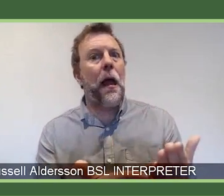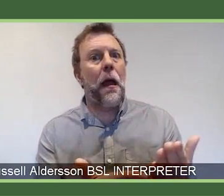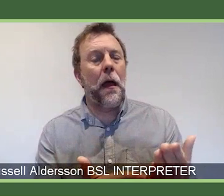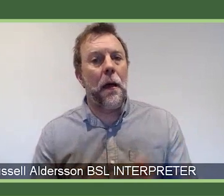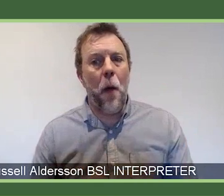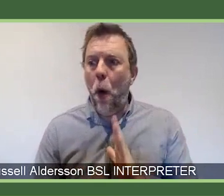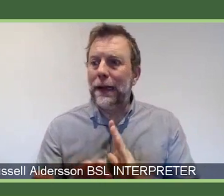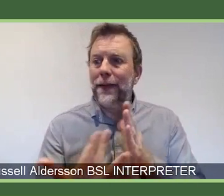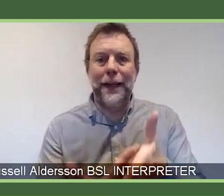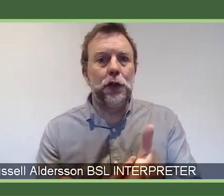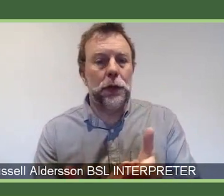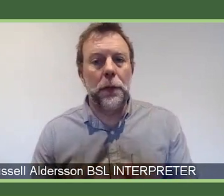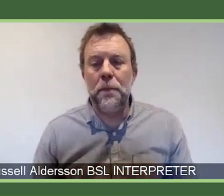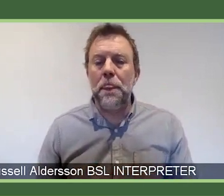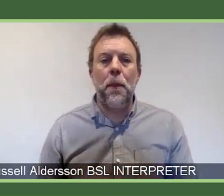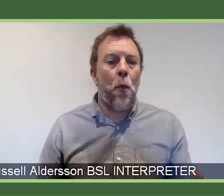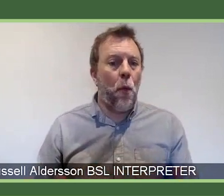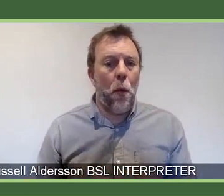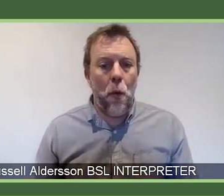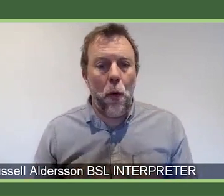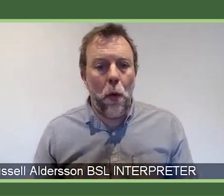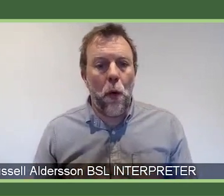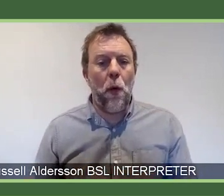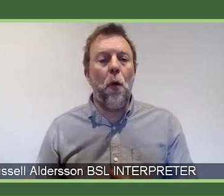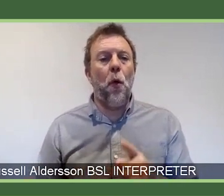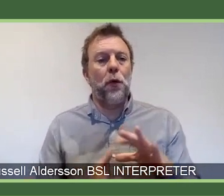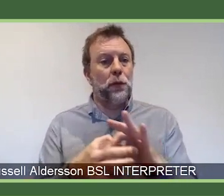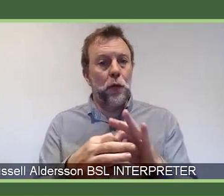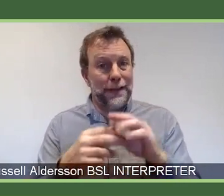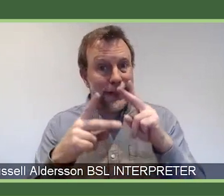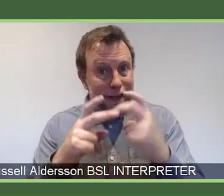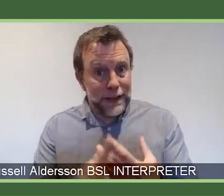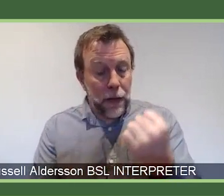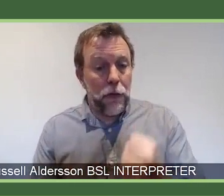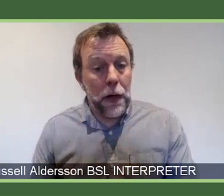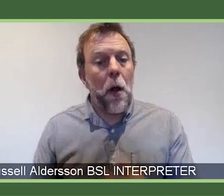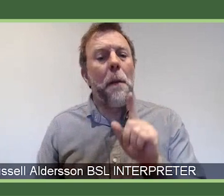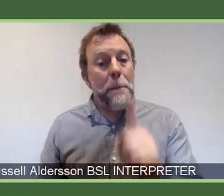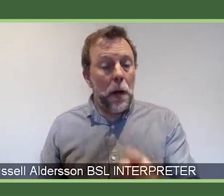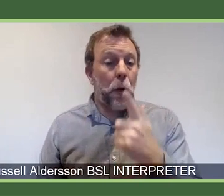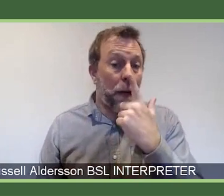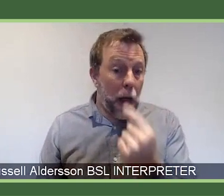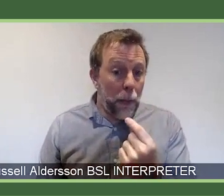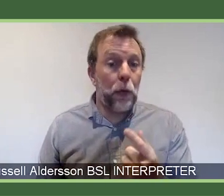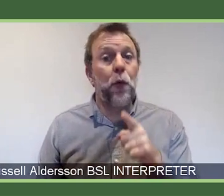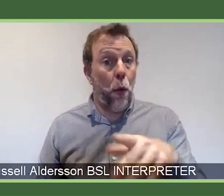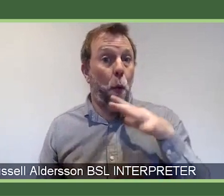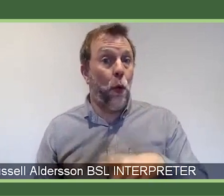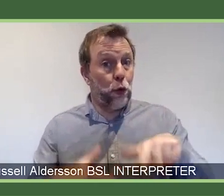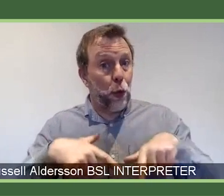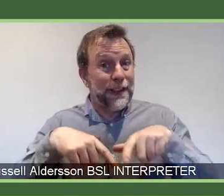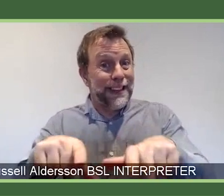or some drug discovery. But, of course, we will be able to want to continue to support